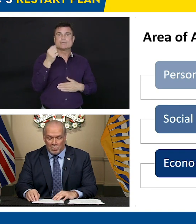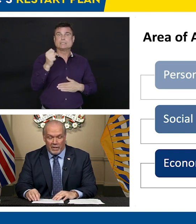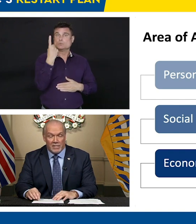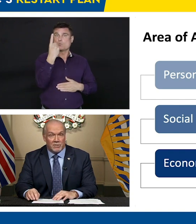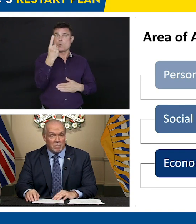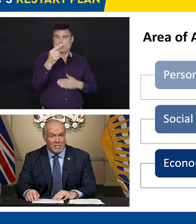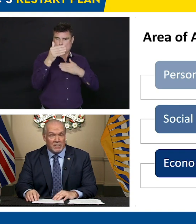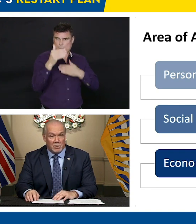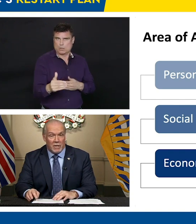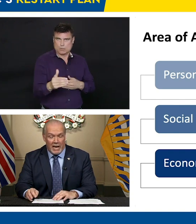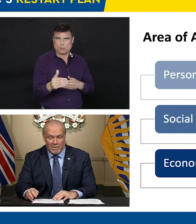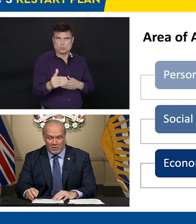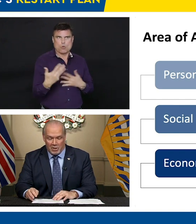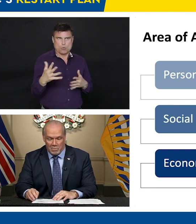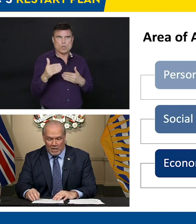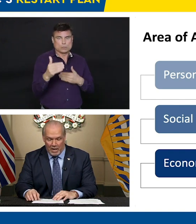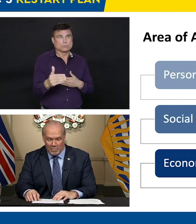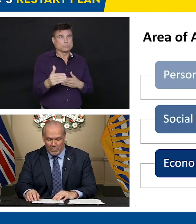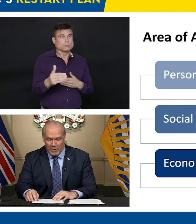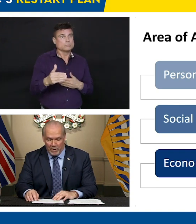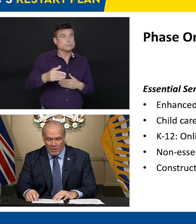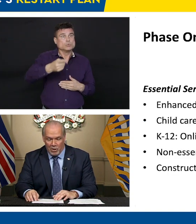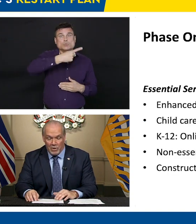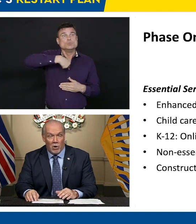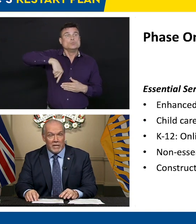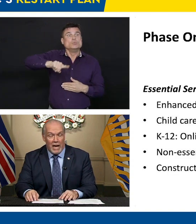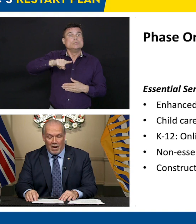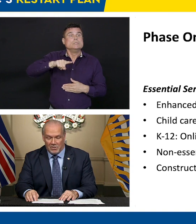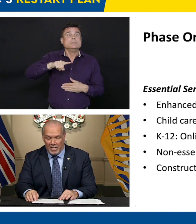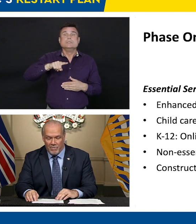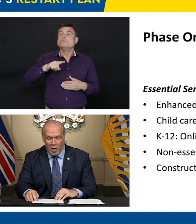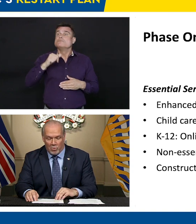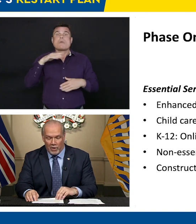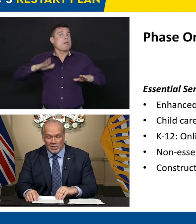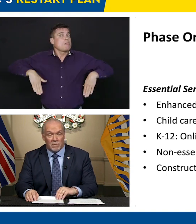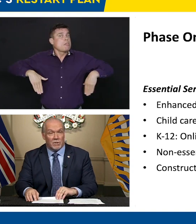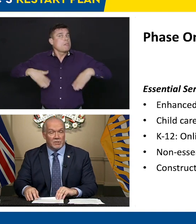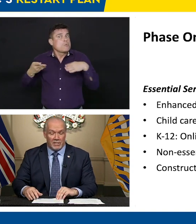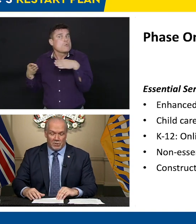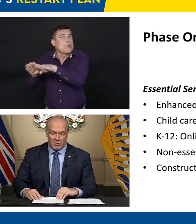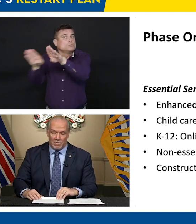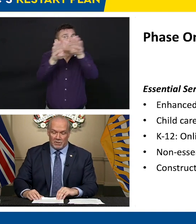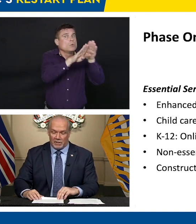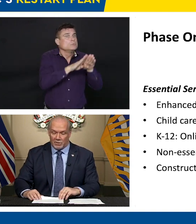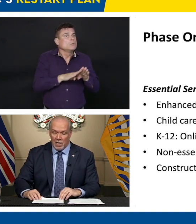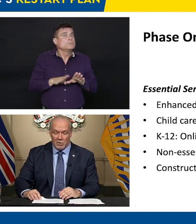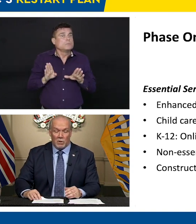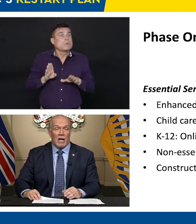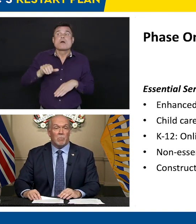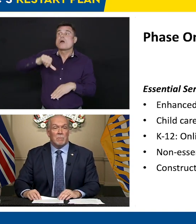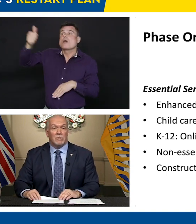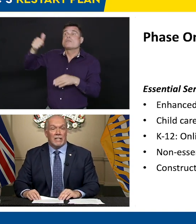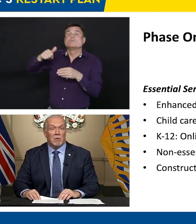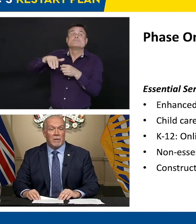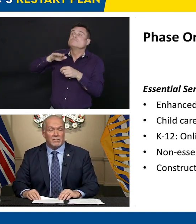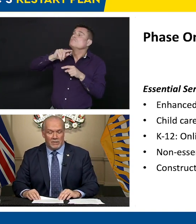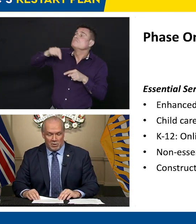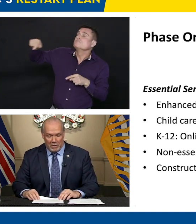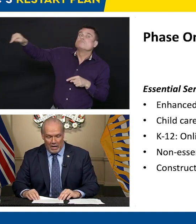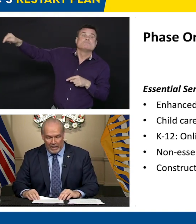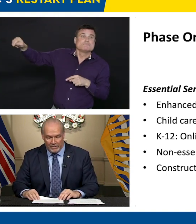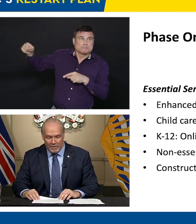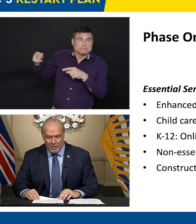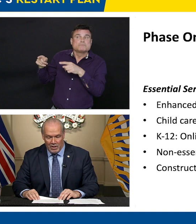returning to the place that BC has been at for some time. We already have safe operation for essential services to allow people to get